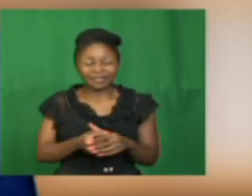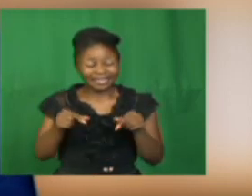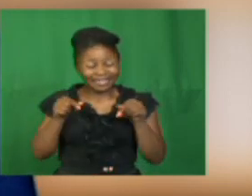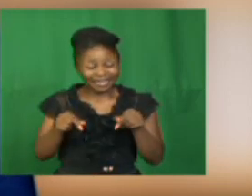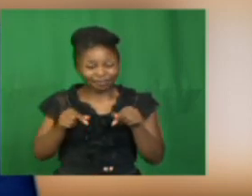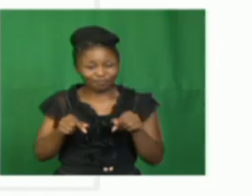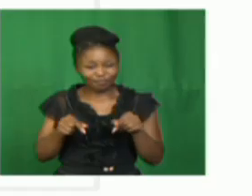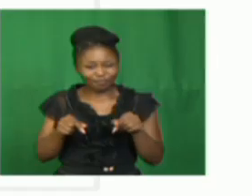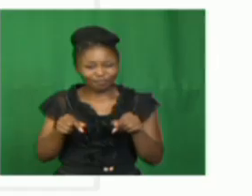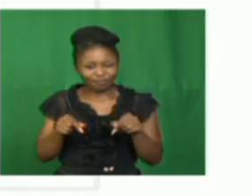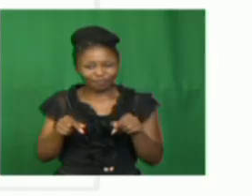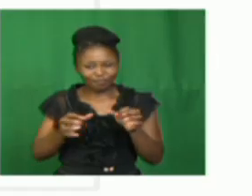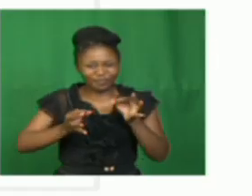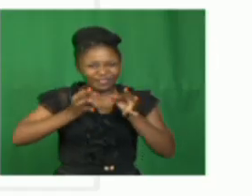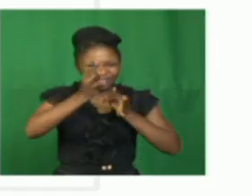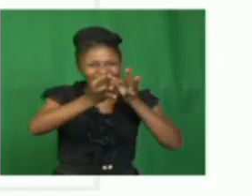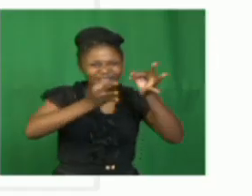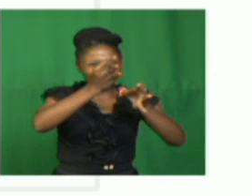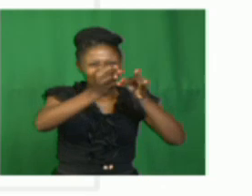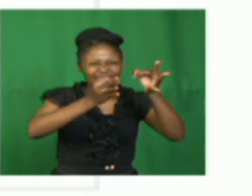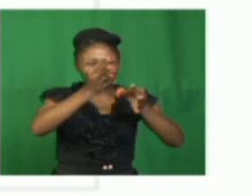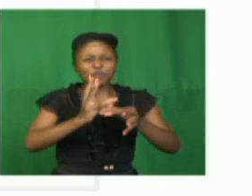a narrative.